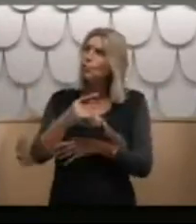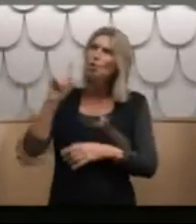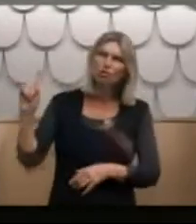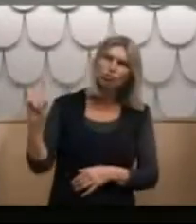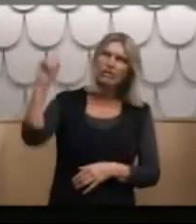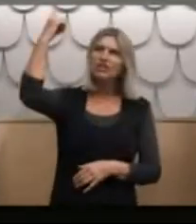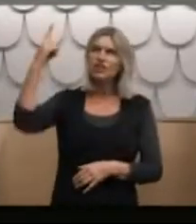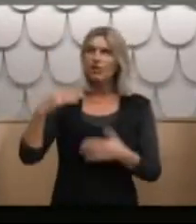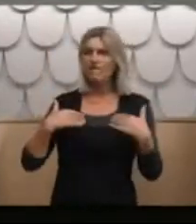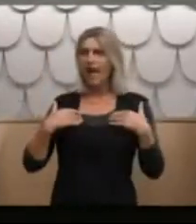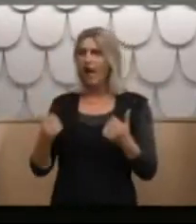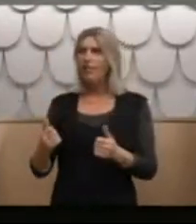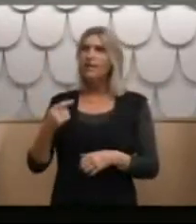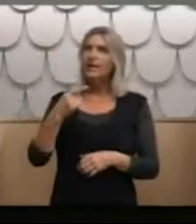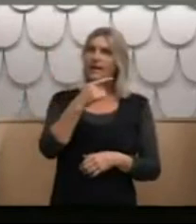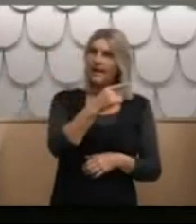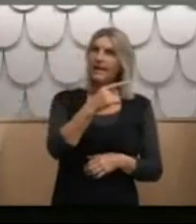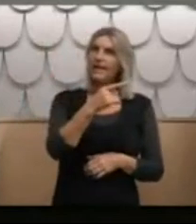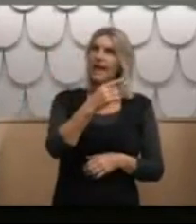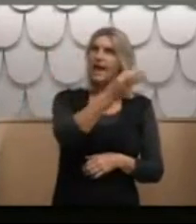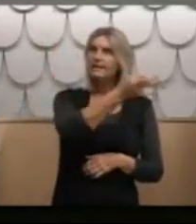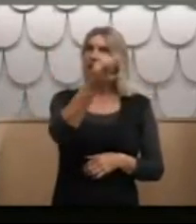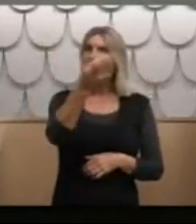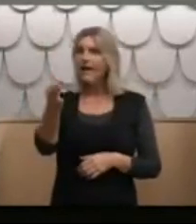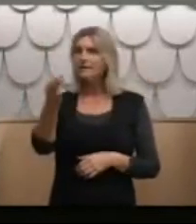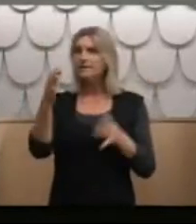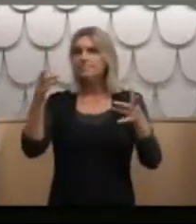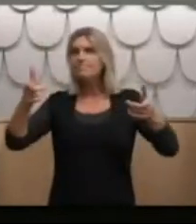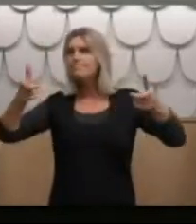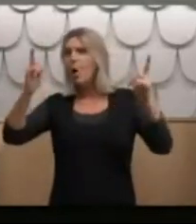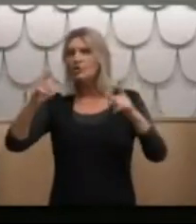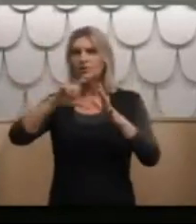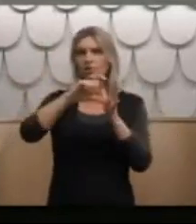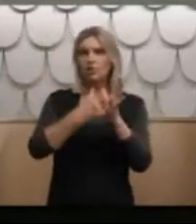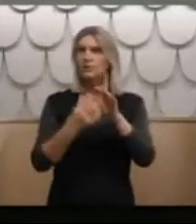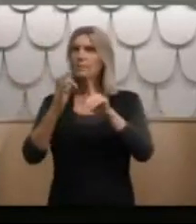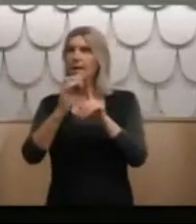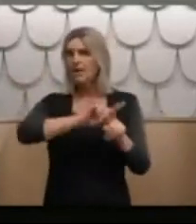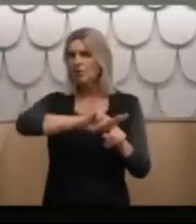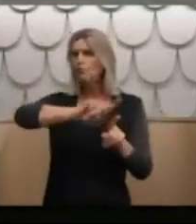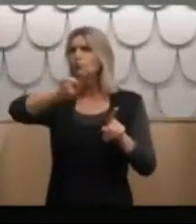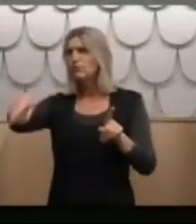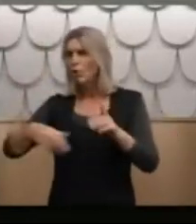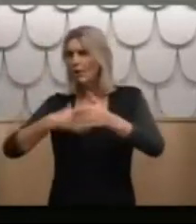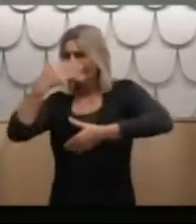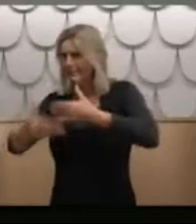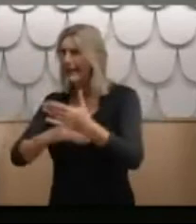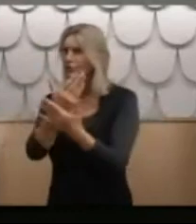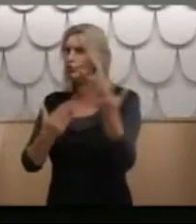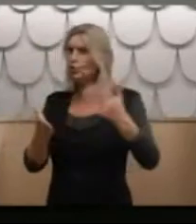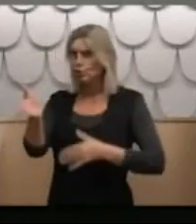General of Health. He's asked the superintendent, Dr Pugmire, to reply and explain the story.